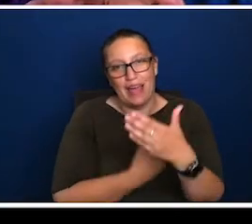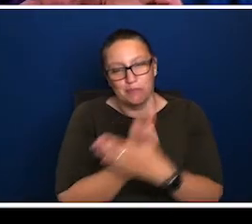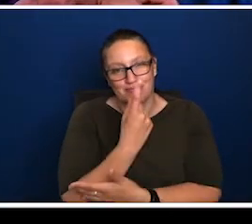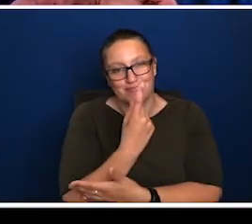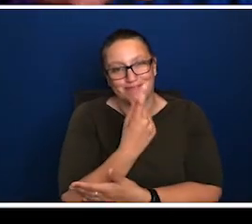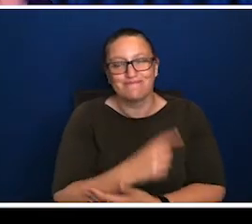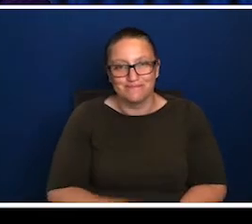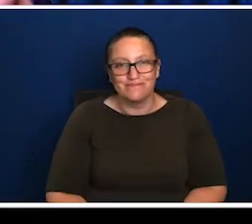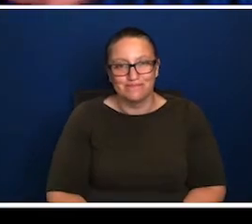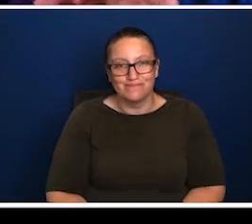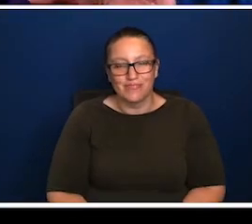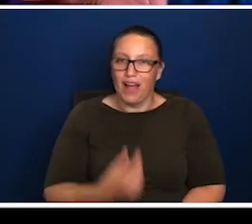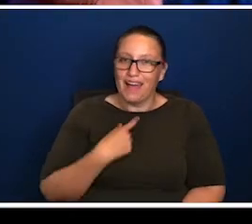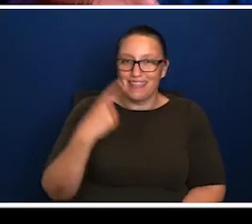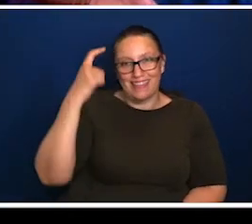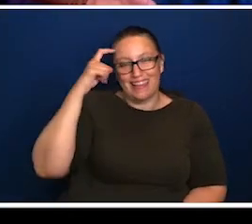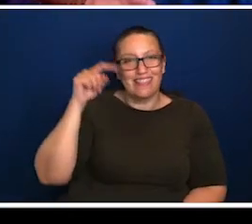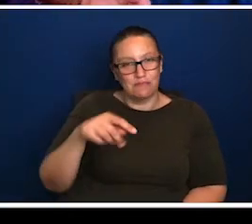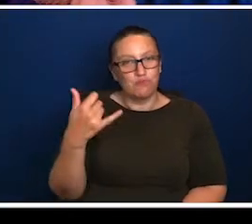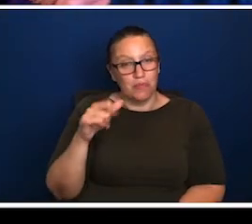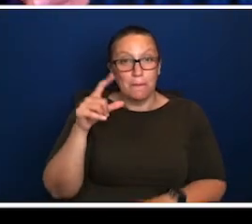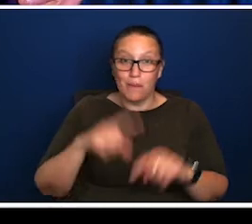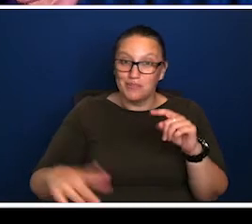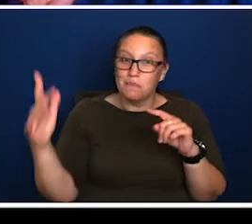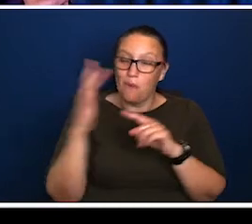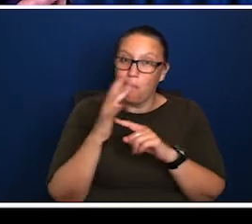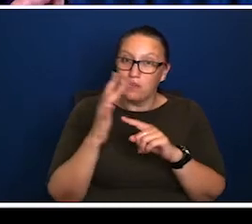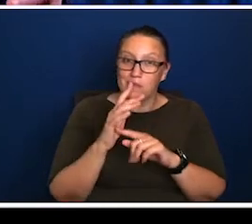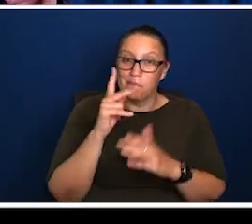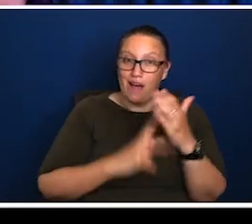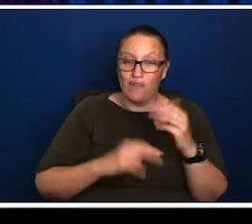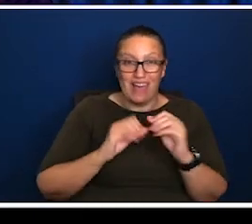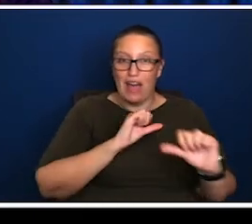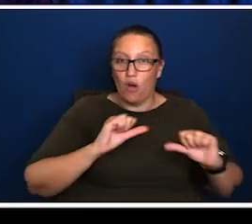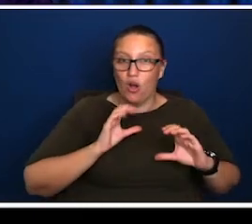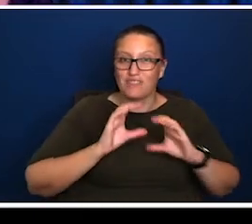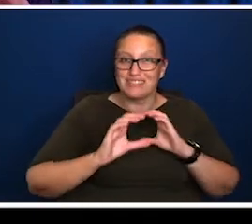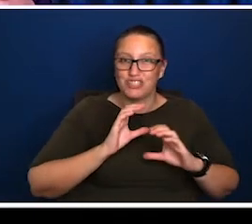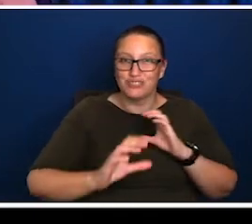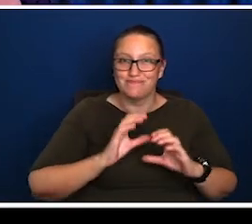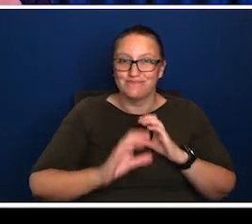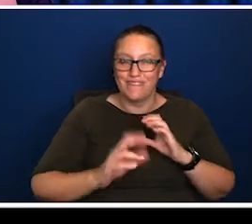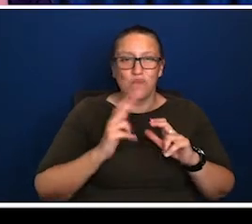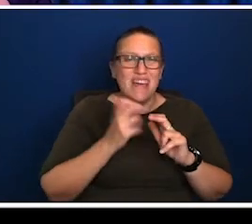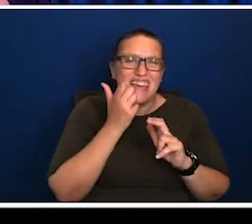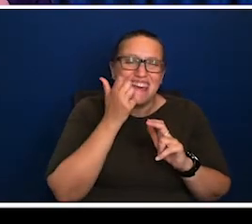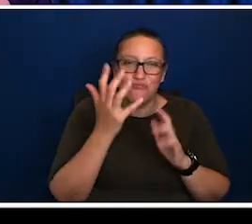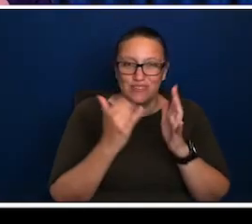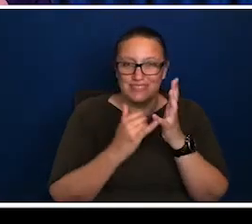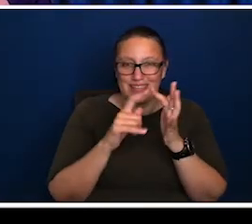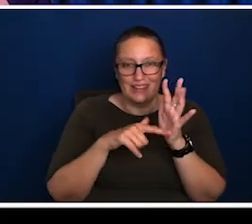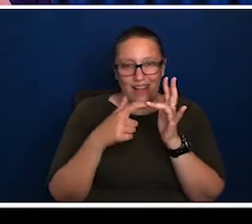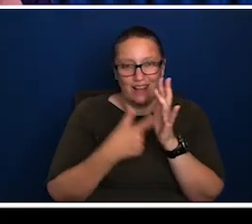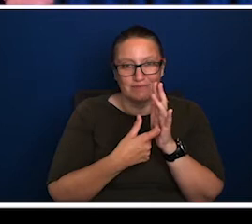perform for you and people can create for you. And look, I think this is probably the most important part of the